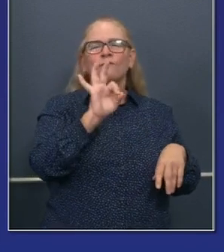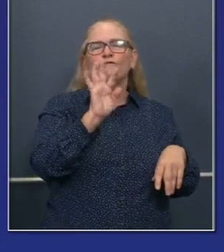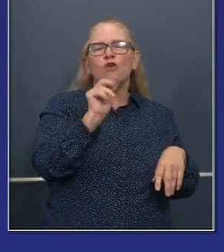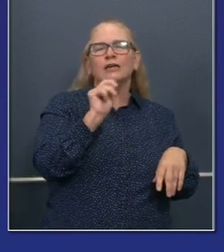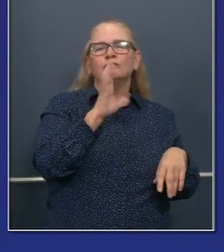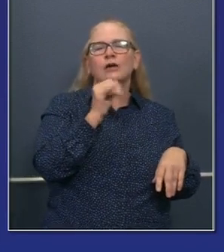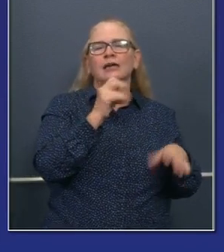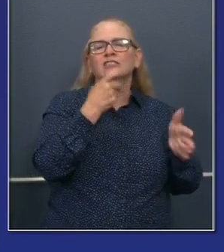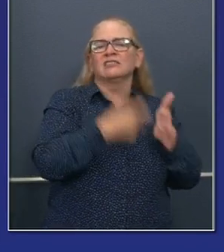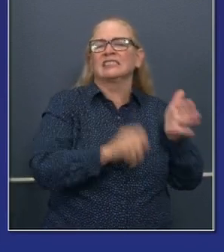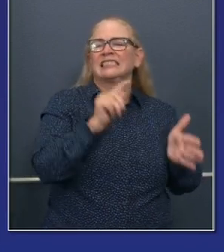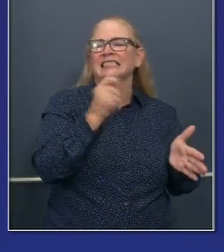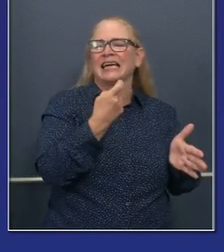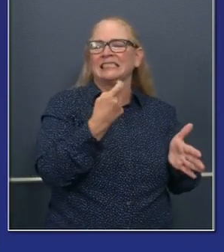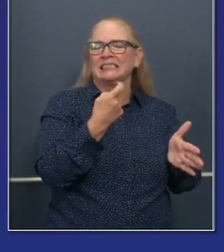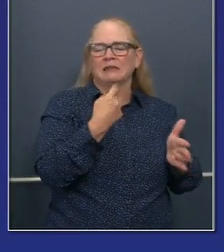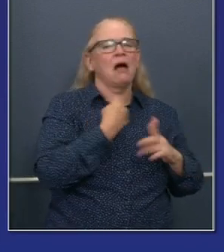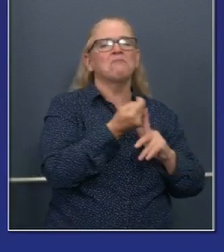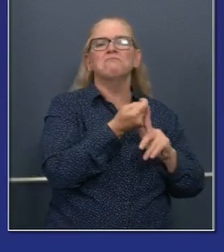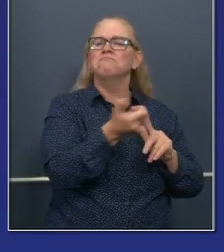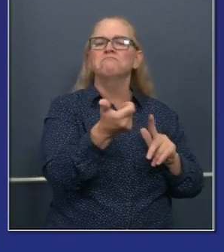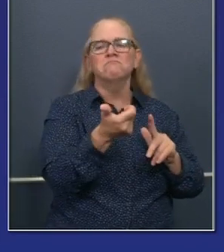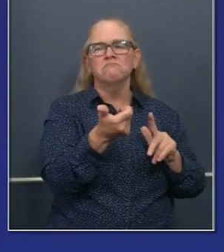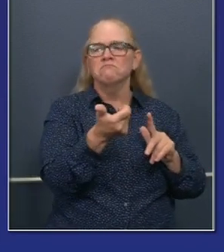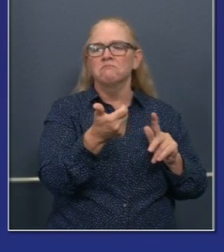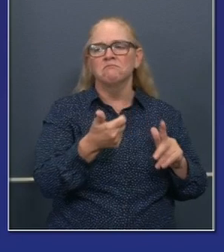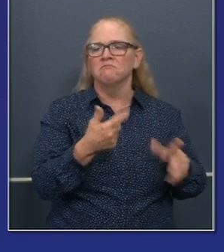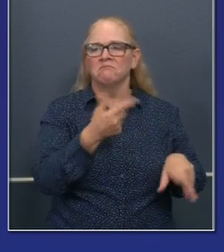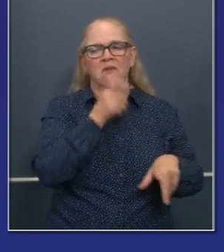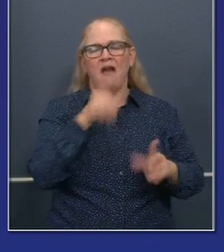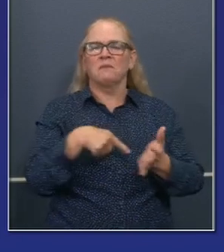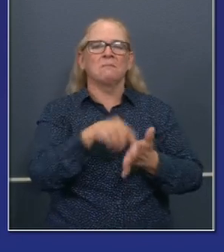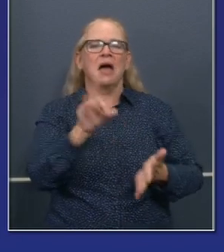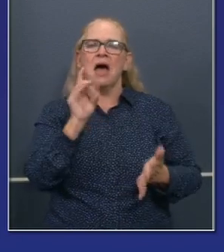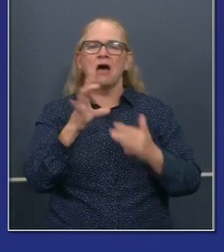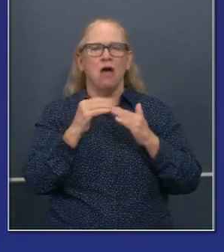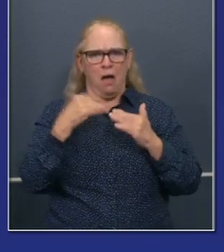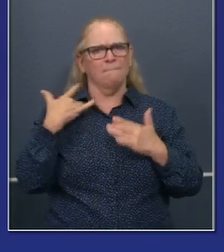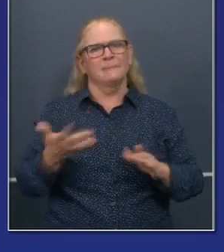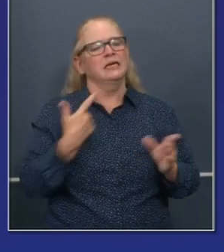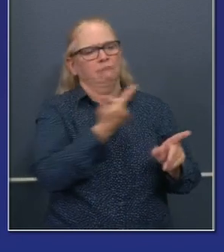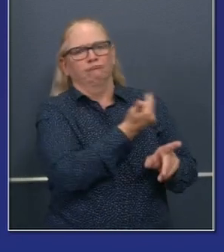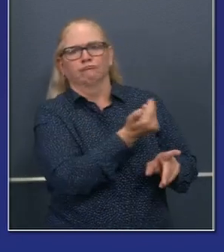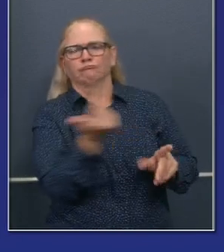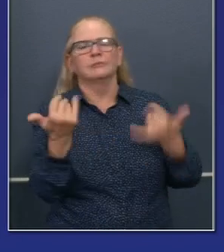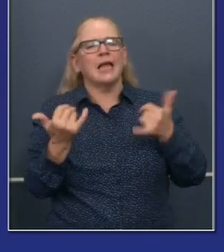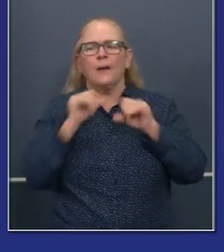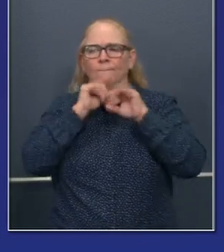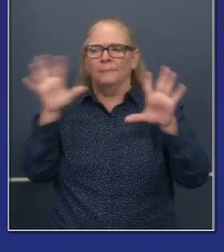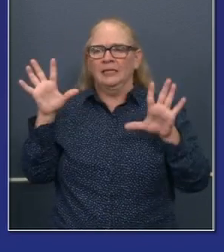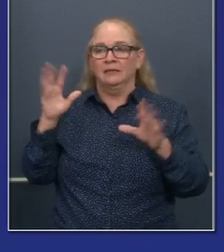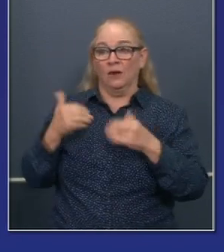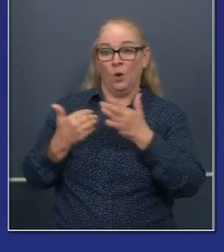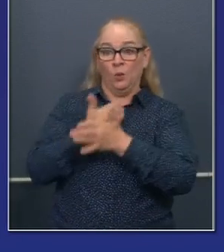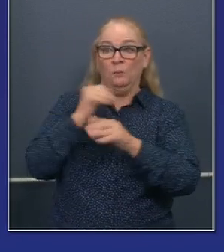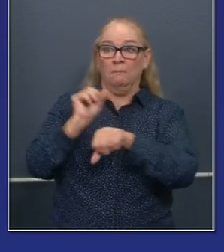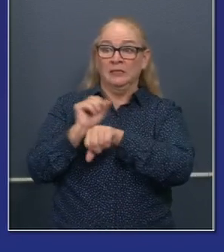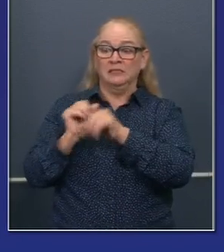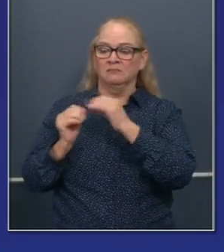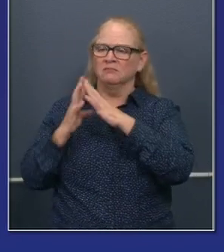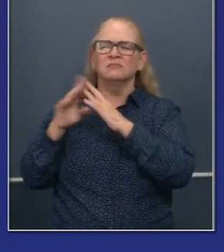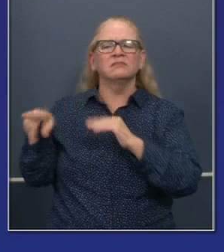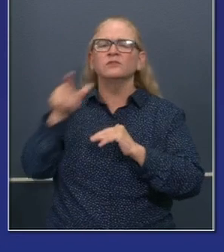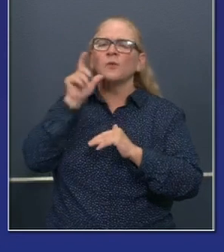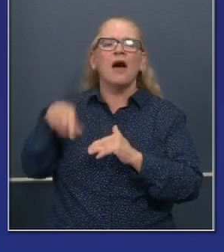state of California. So that franchise tax no longer applies for businesses want to start, uh, here in the state of California. We also have allowed